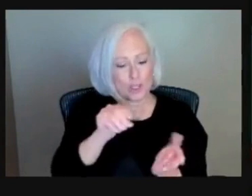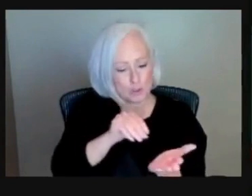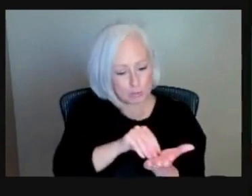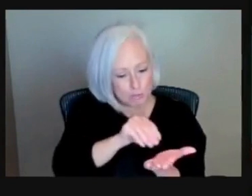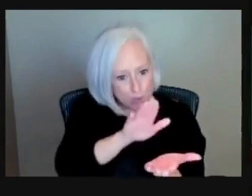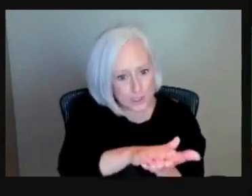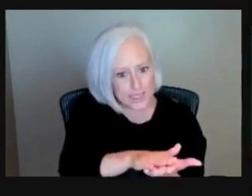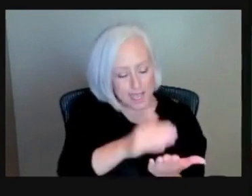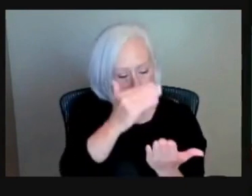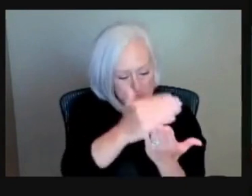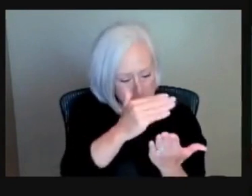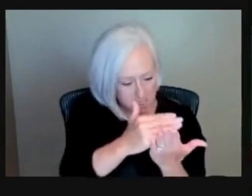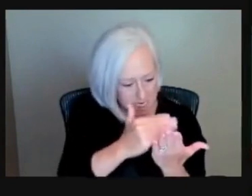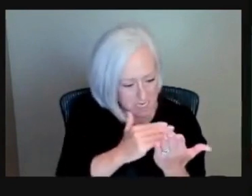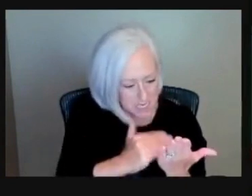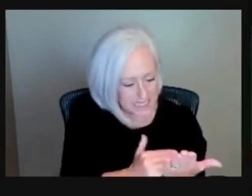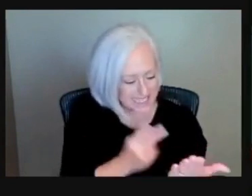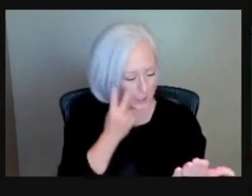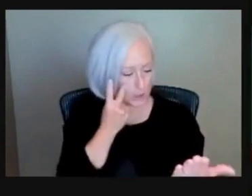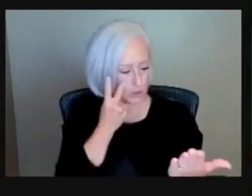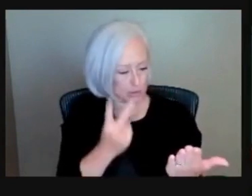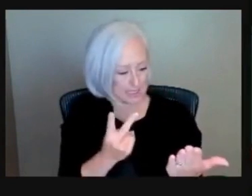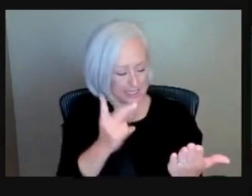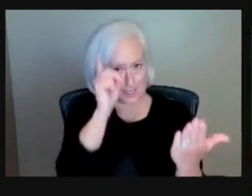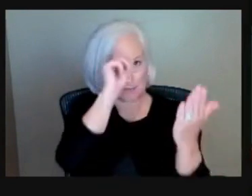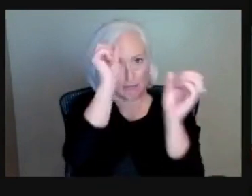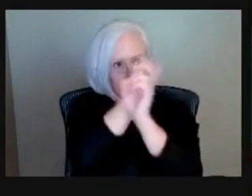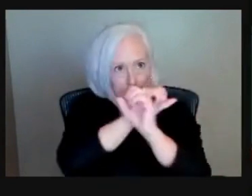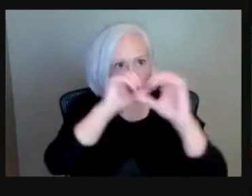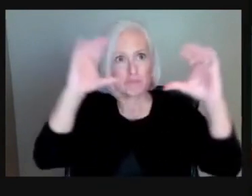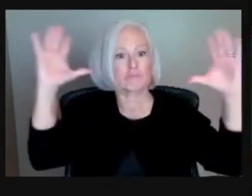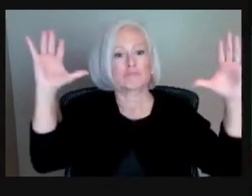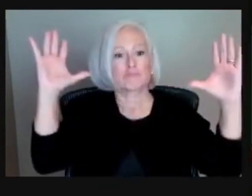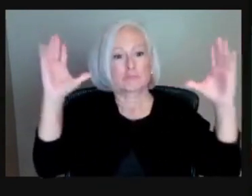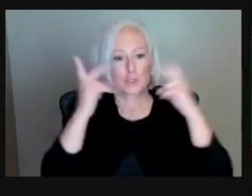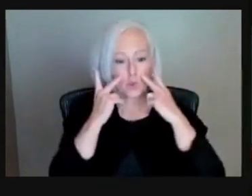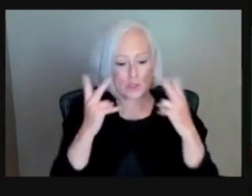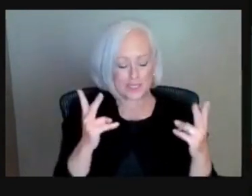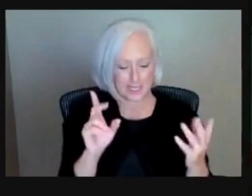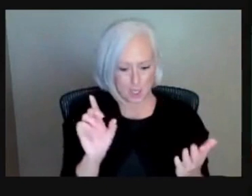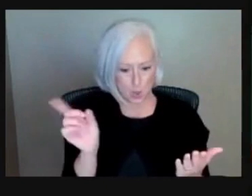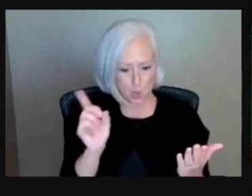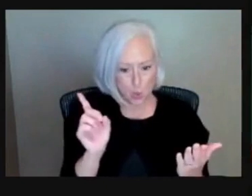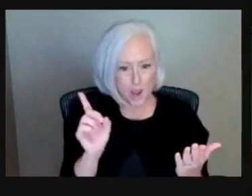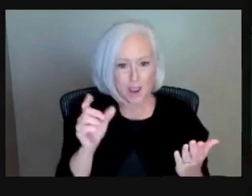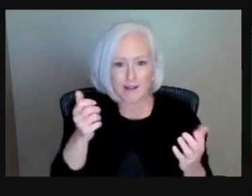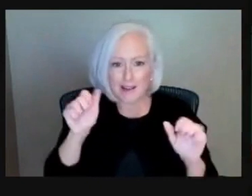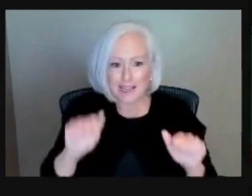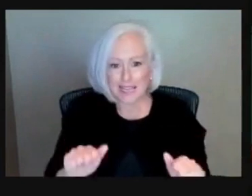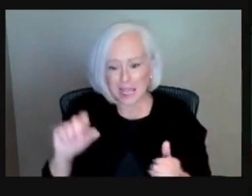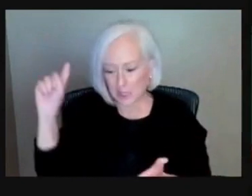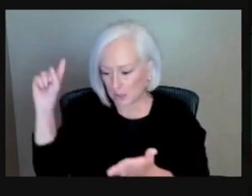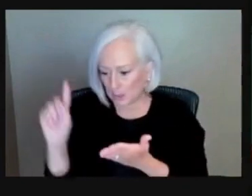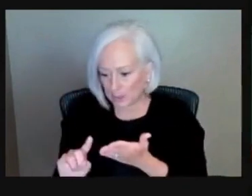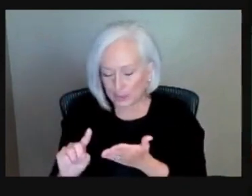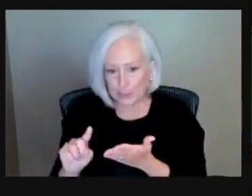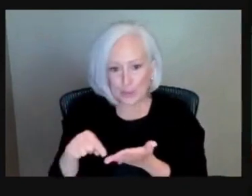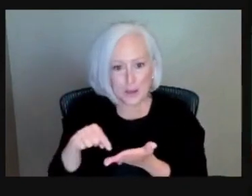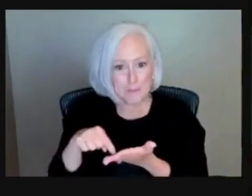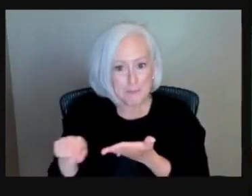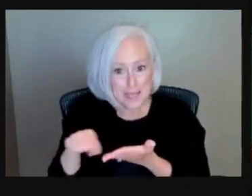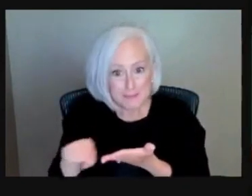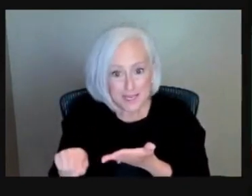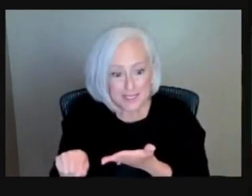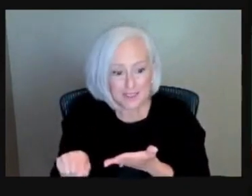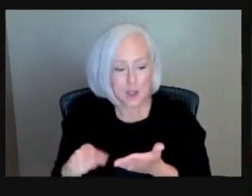So that way we can start to trim out certain expenses. We want to create this crisis budget and